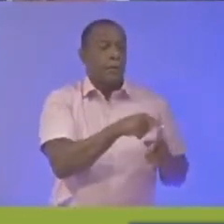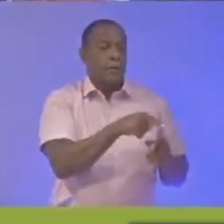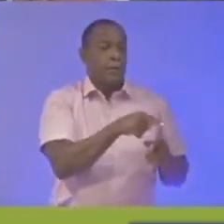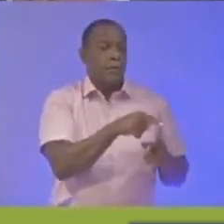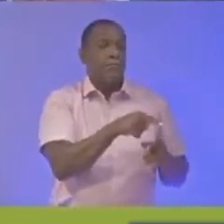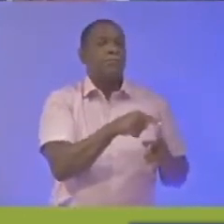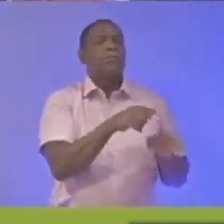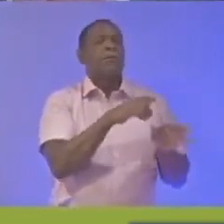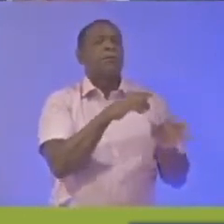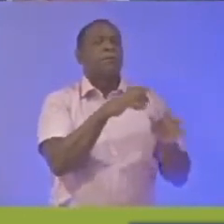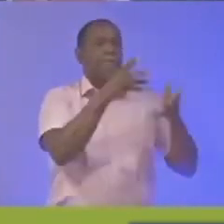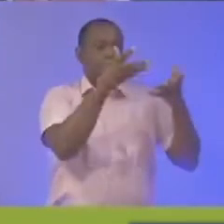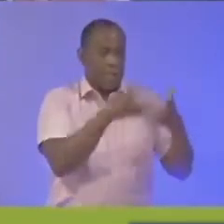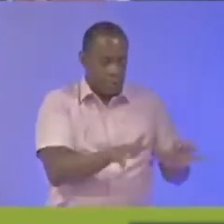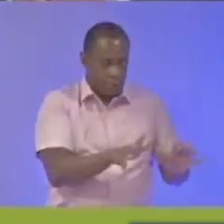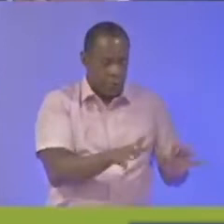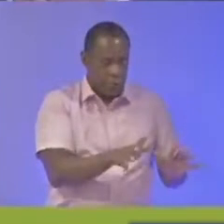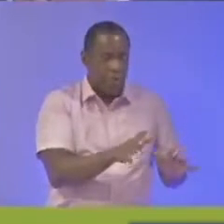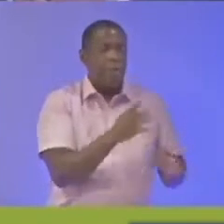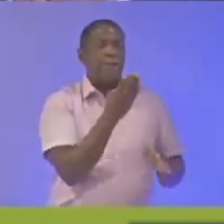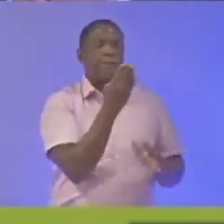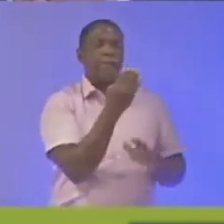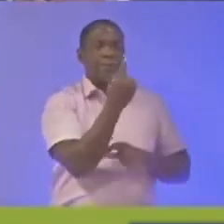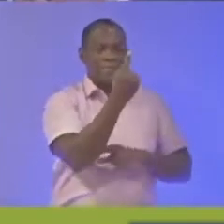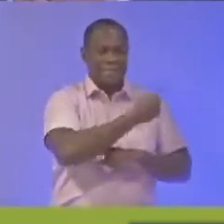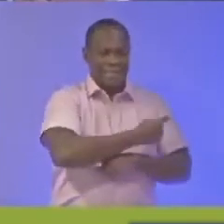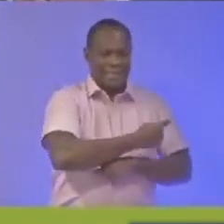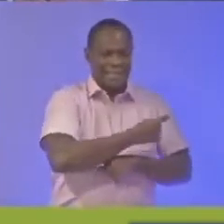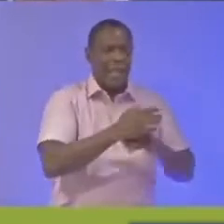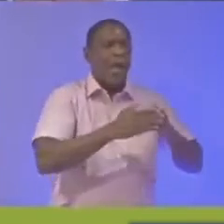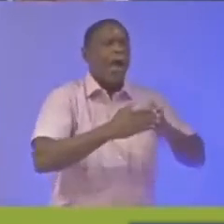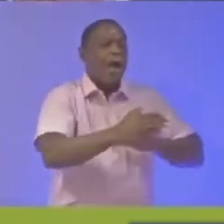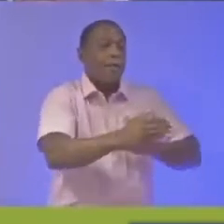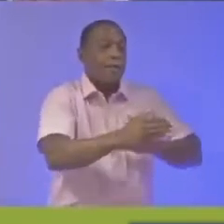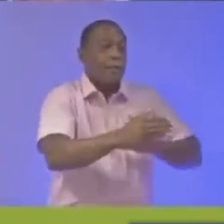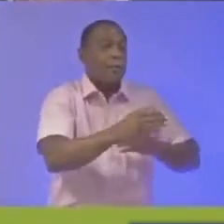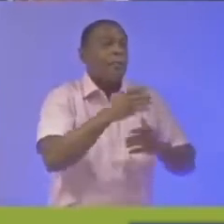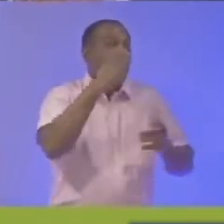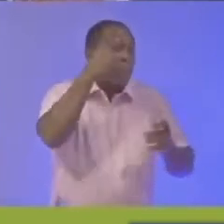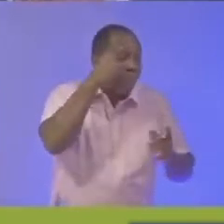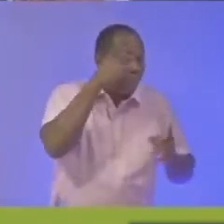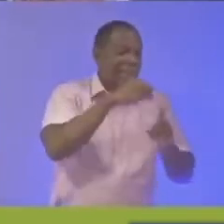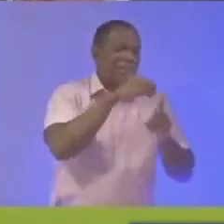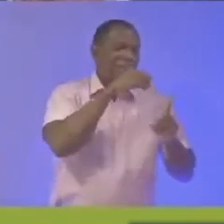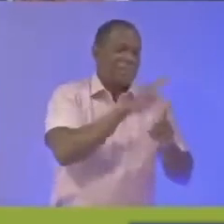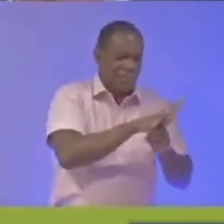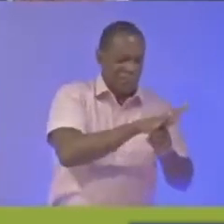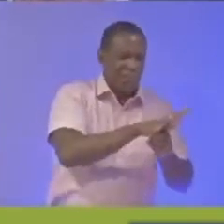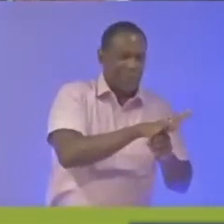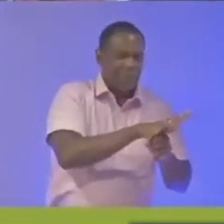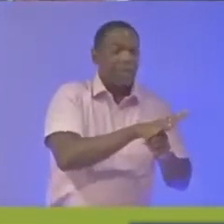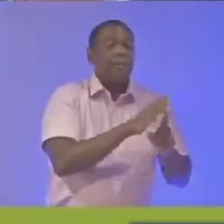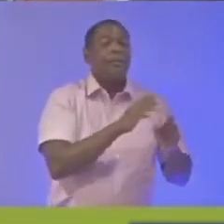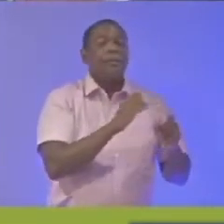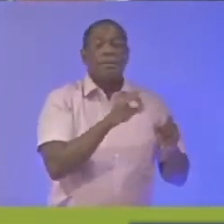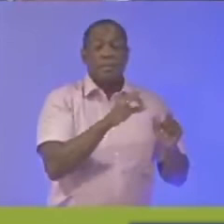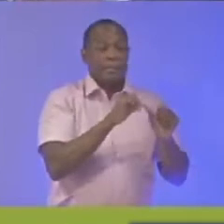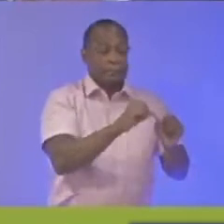after the day they were exposed to a suspected or confirmed case once they continue to display no symptoms